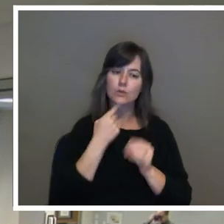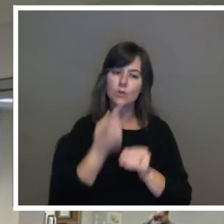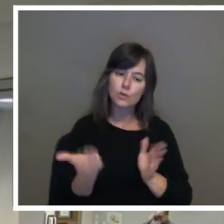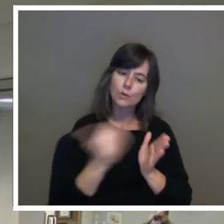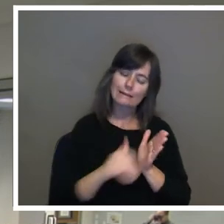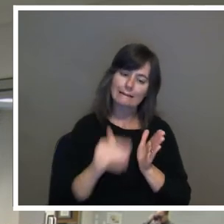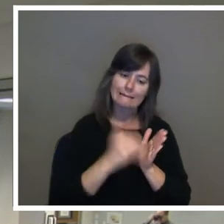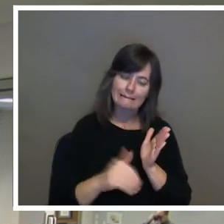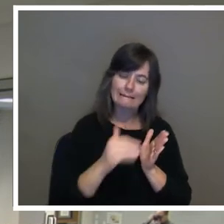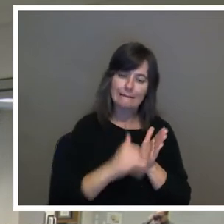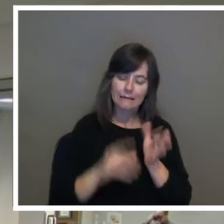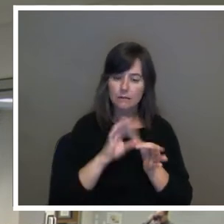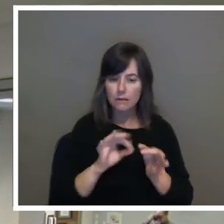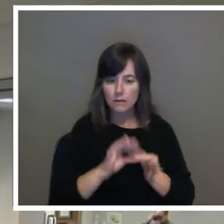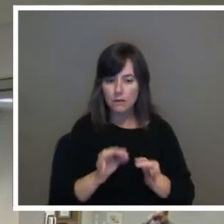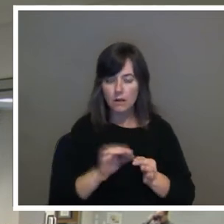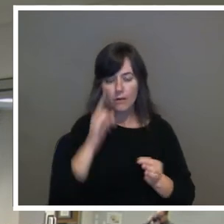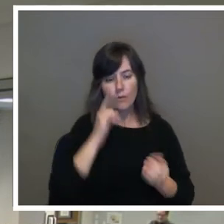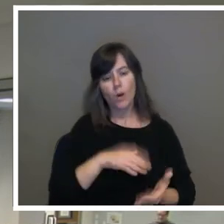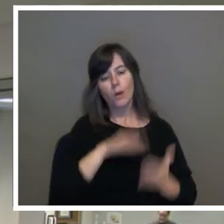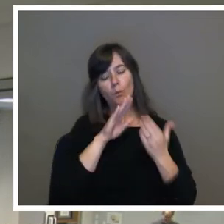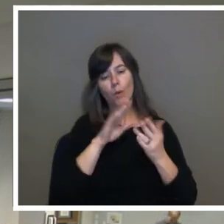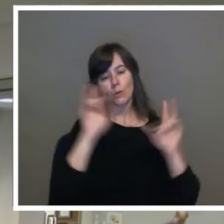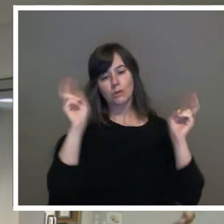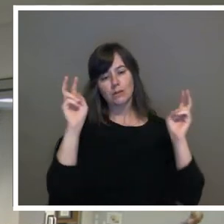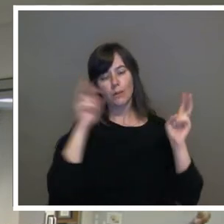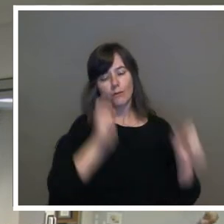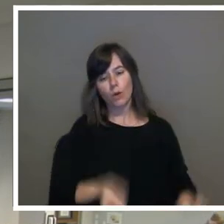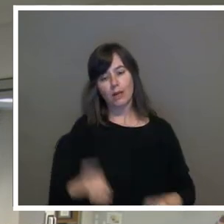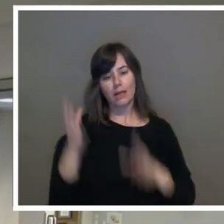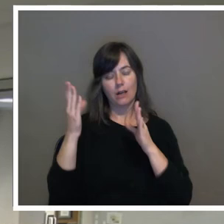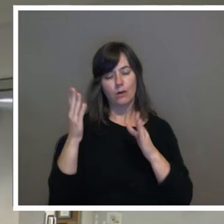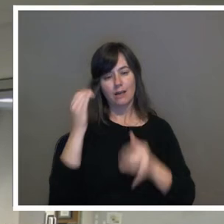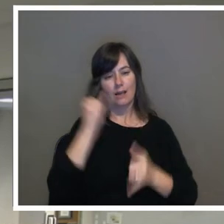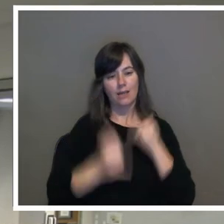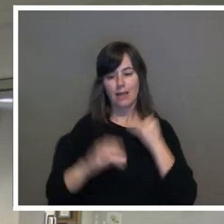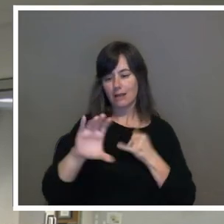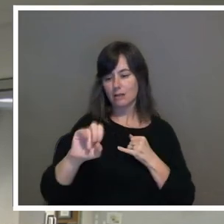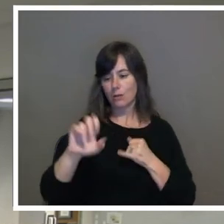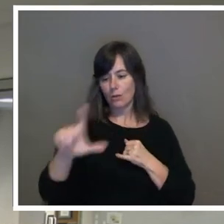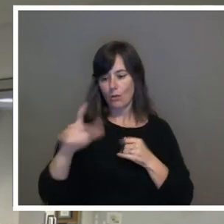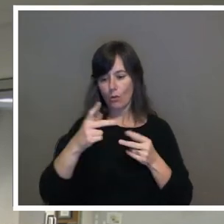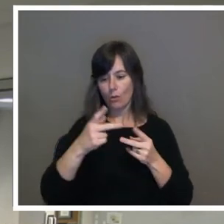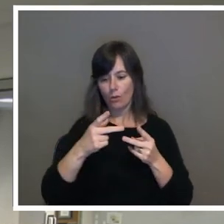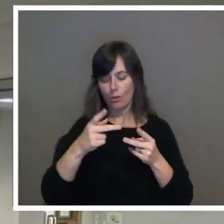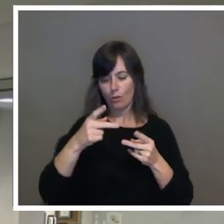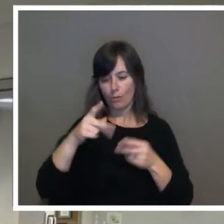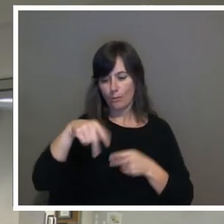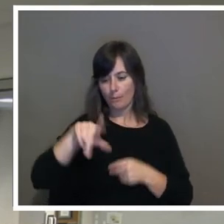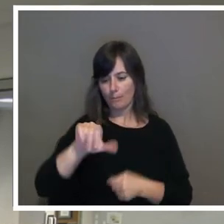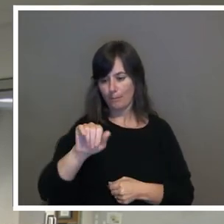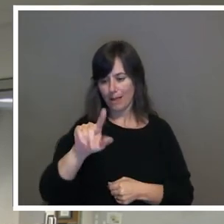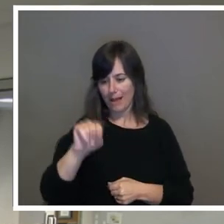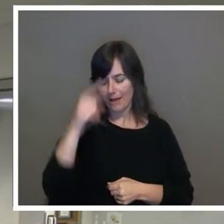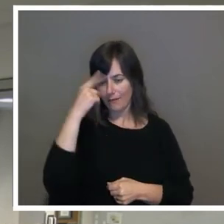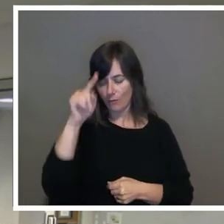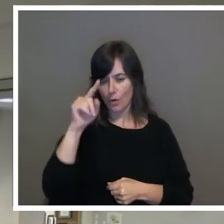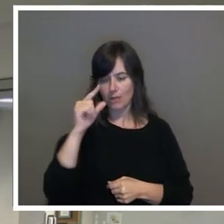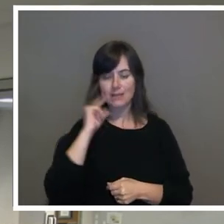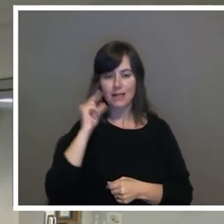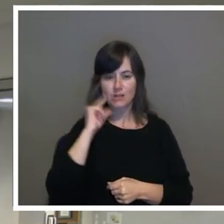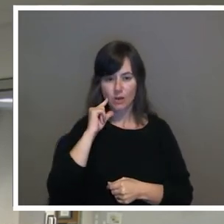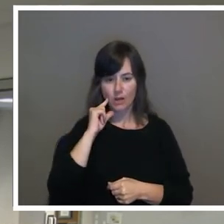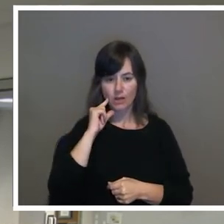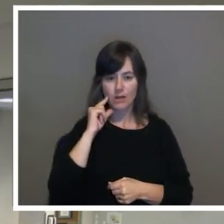to approach the topic of getting rid of the last coal plant in San Antonio. San Antonio City Council has signed on to a